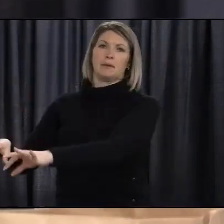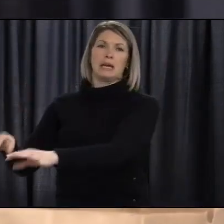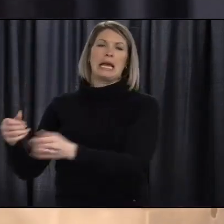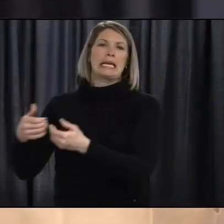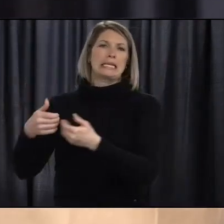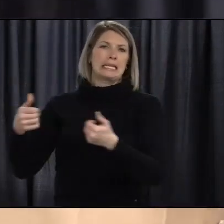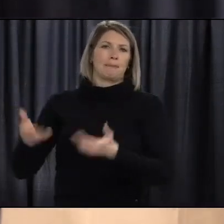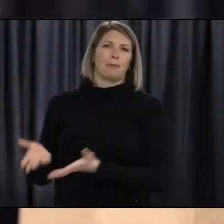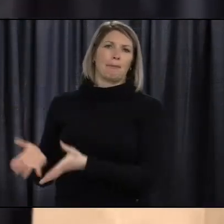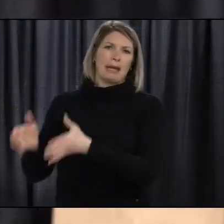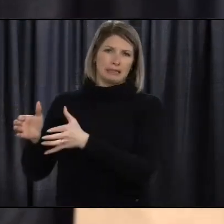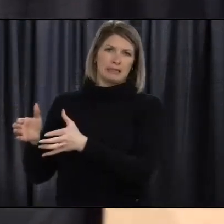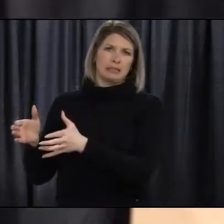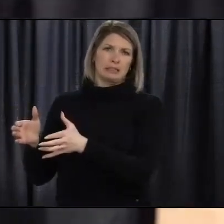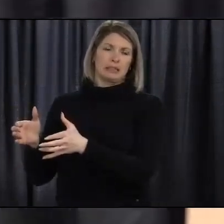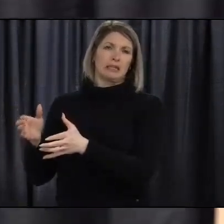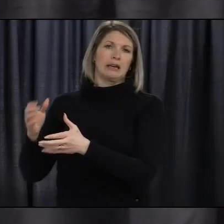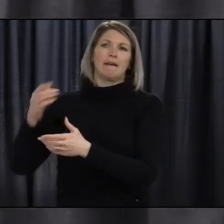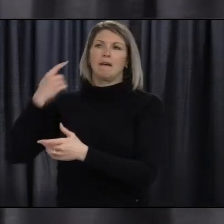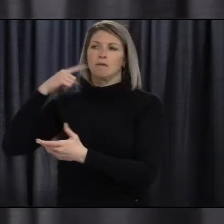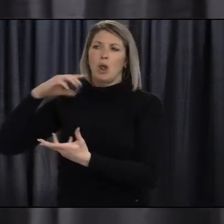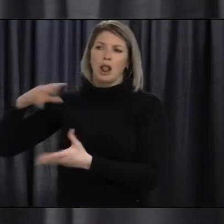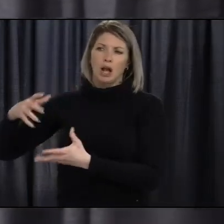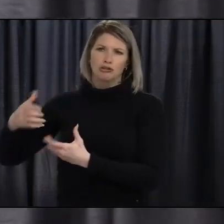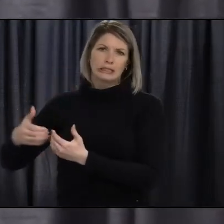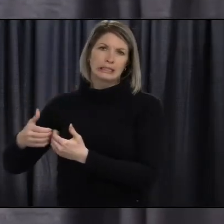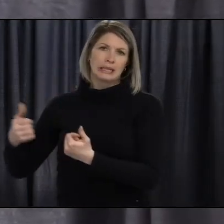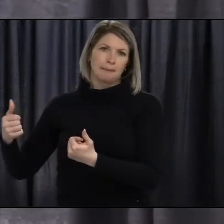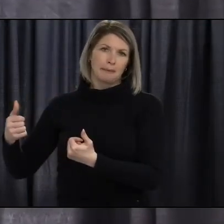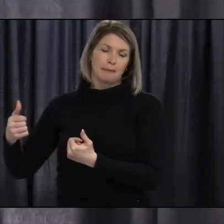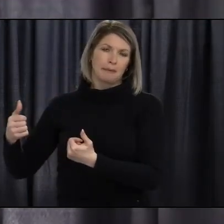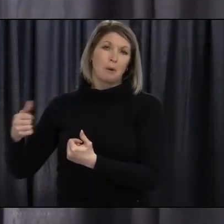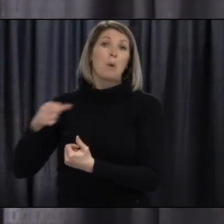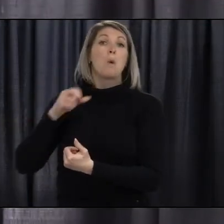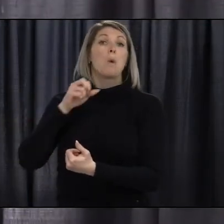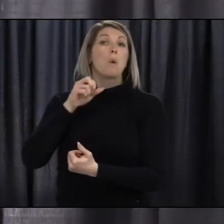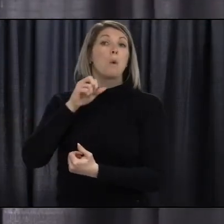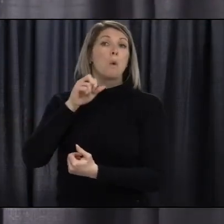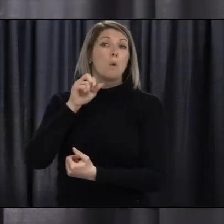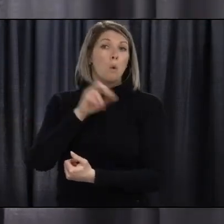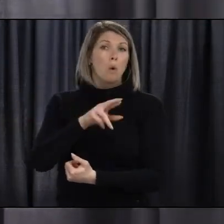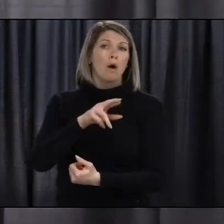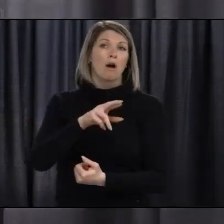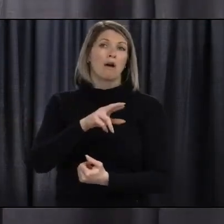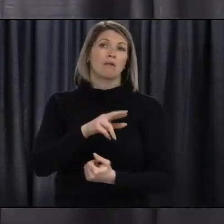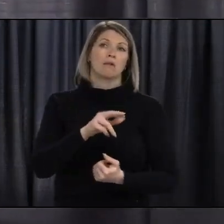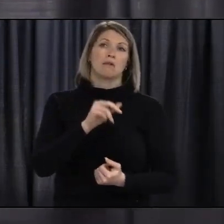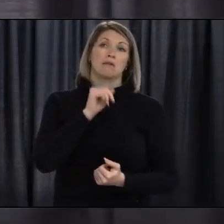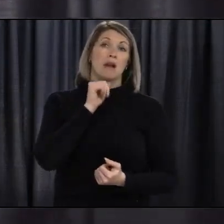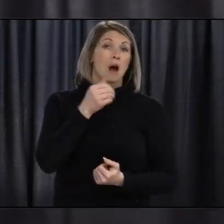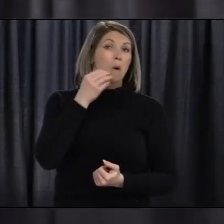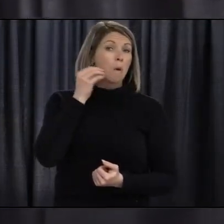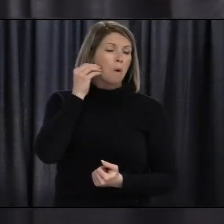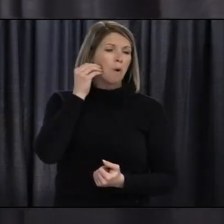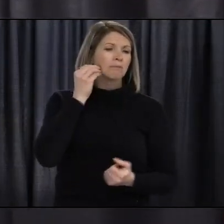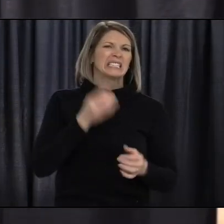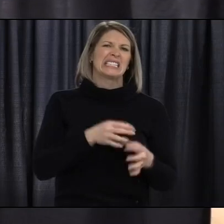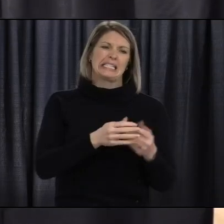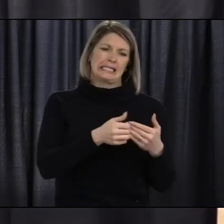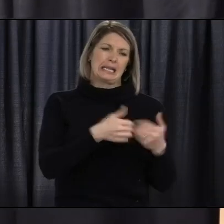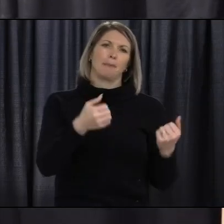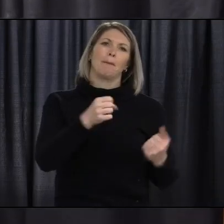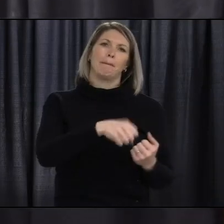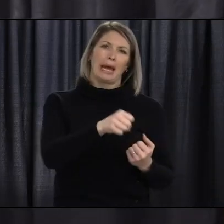into the laundry or if you are not at home into a bag designated for that purpose. Clean or dispose of the bag,